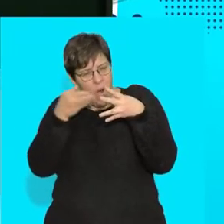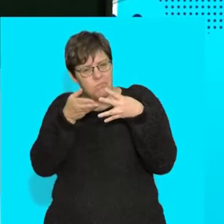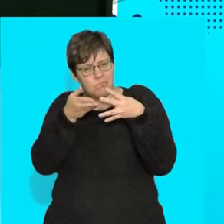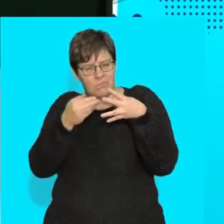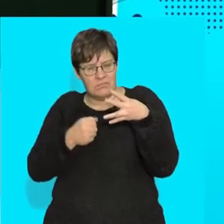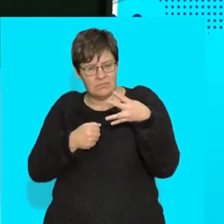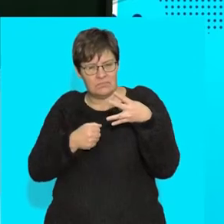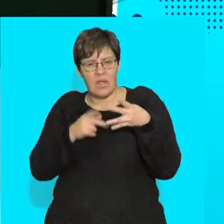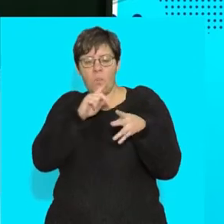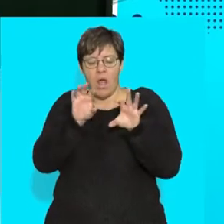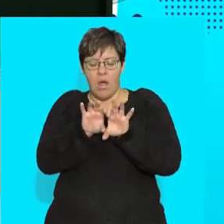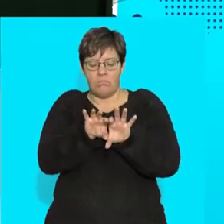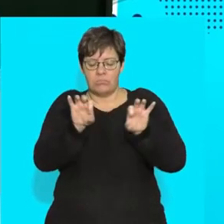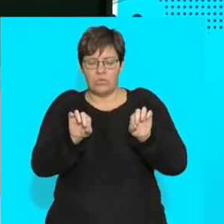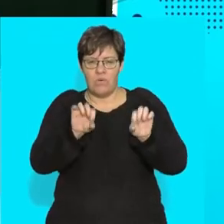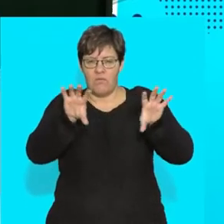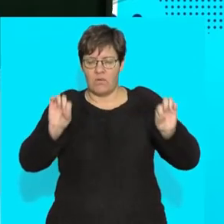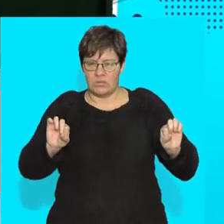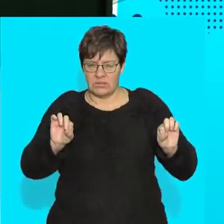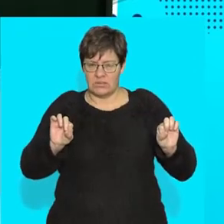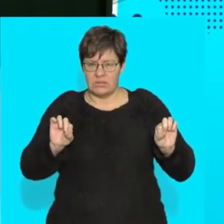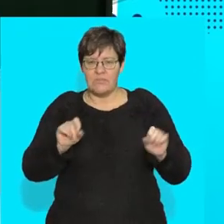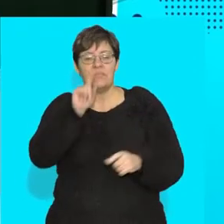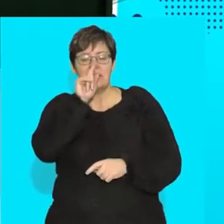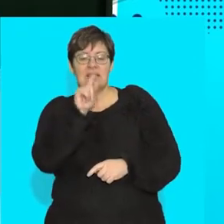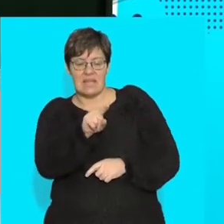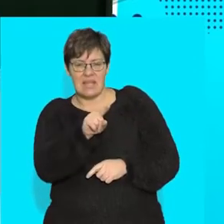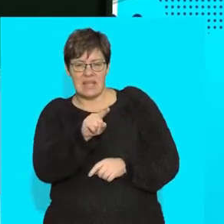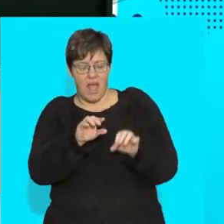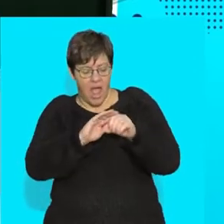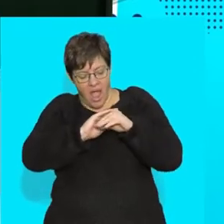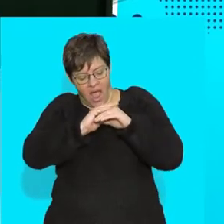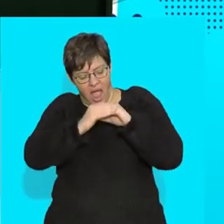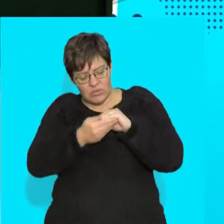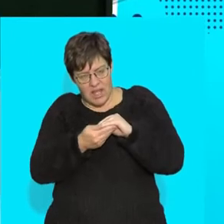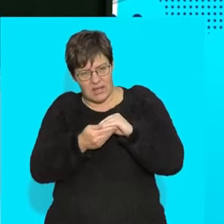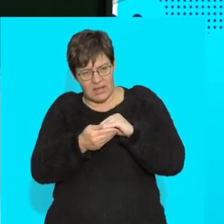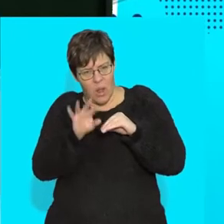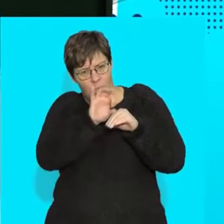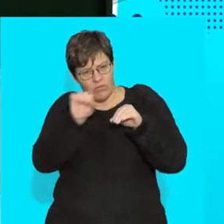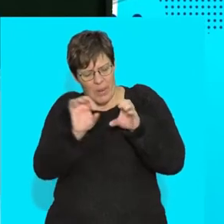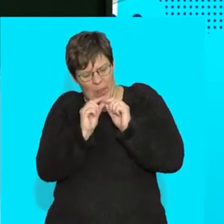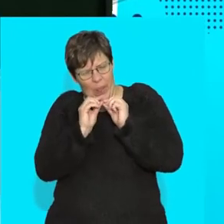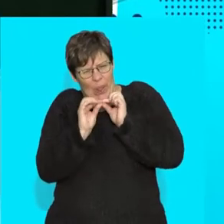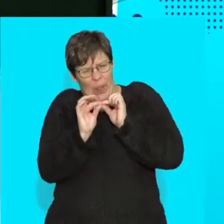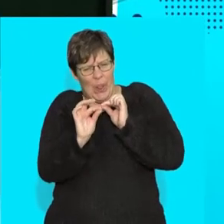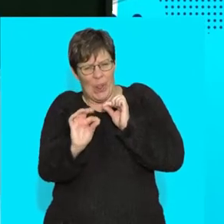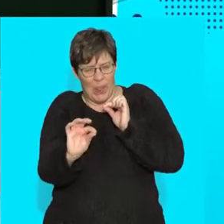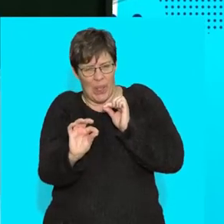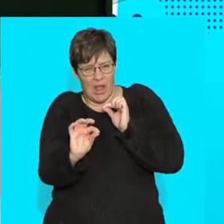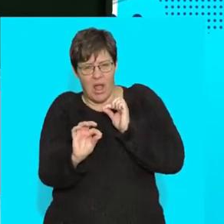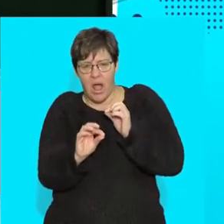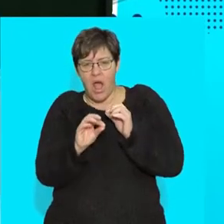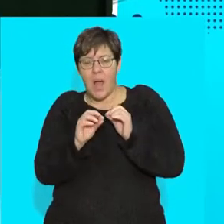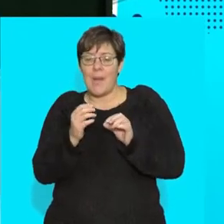I call it the burrovos layer is that I can see like there's a layer on the outside. And it's thin, thin, thin. And it's keeping